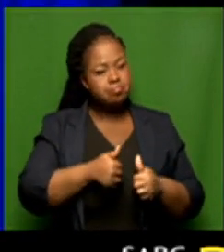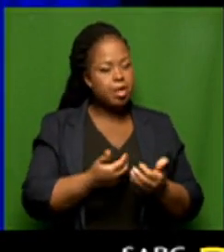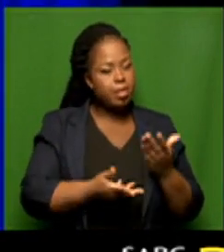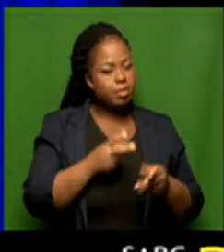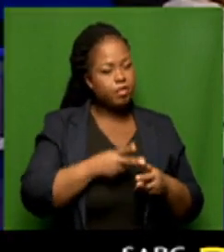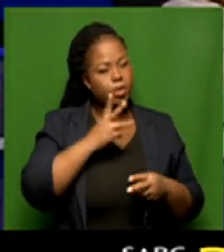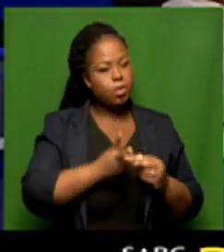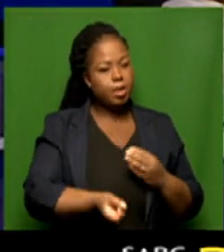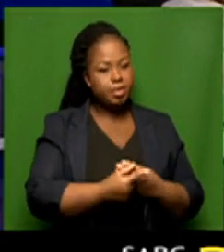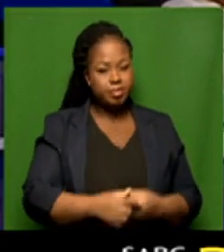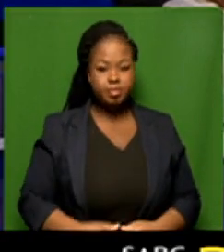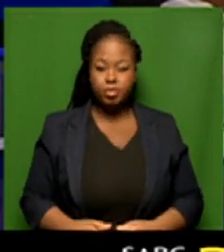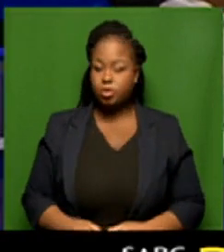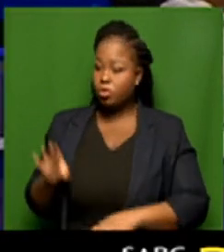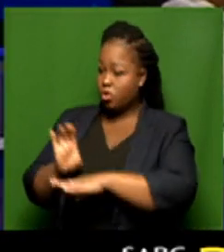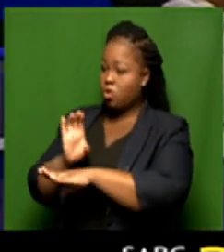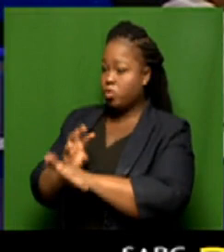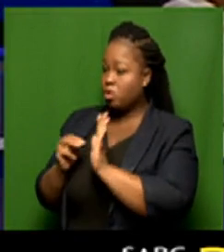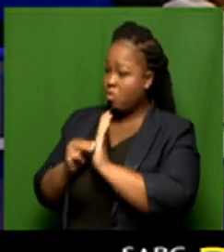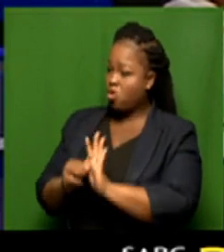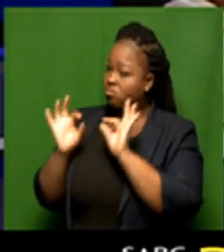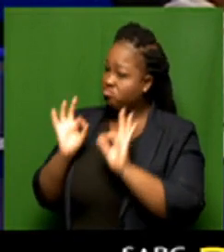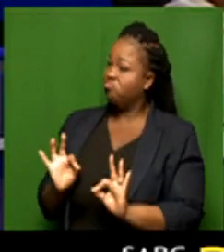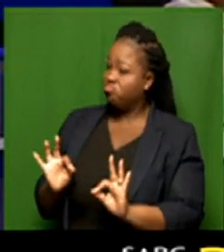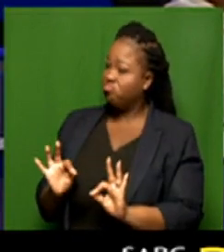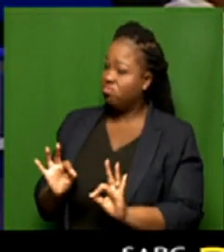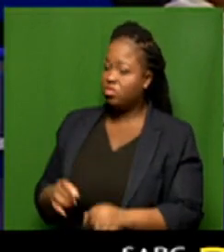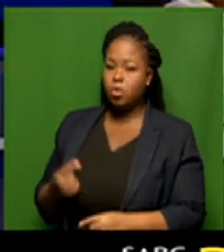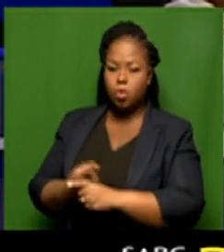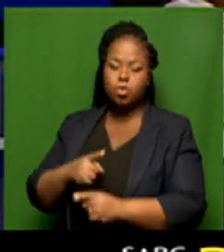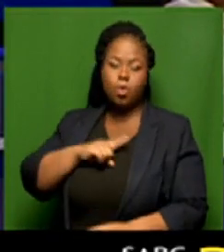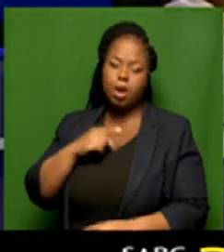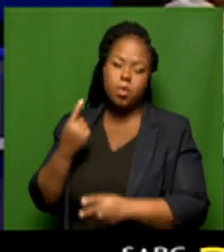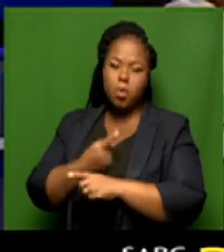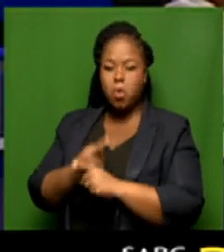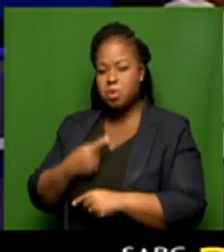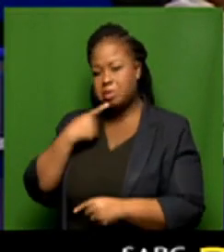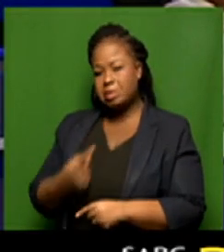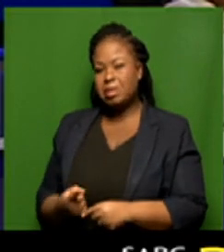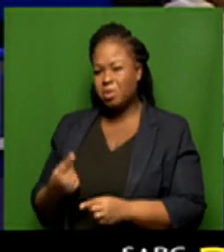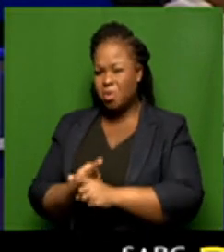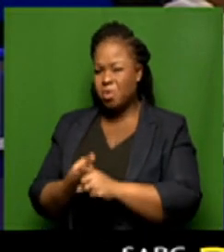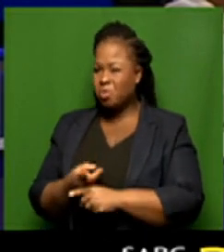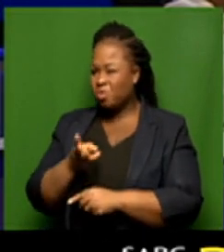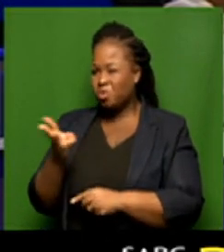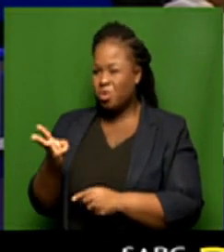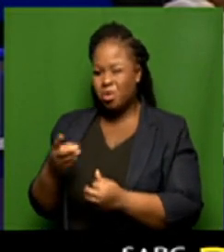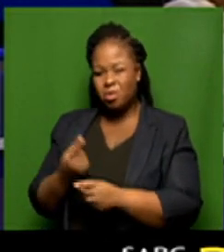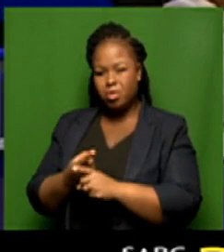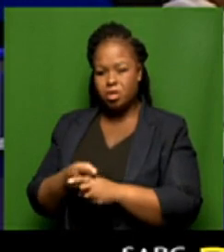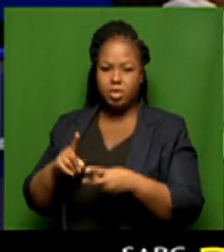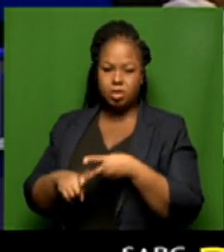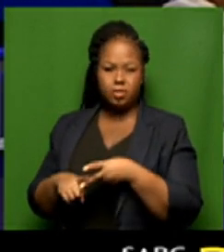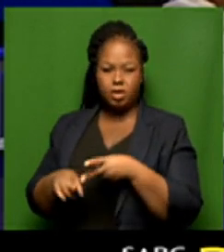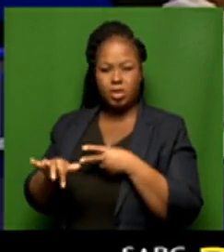be. Professor, how reliable is your computing model? I mean, because we always talk to the phrase a margin of error. But how big is that margin of error?